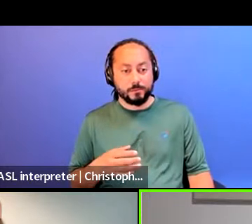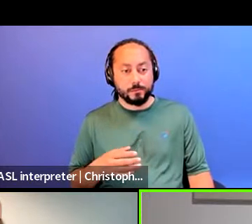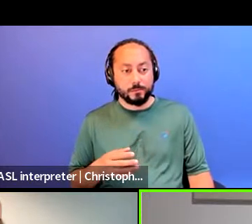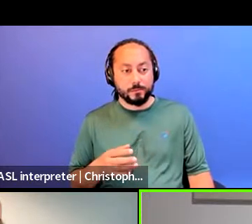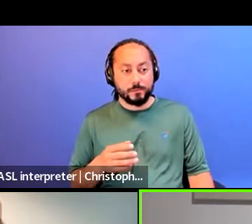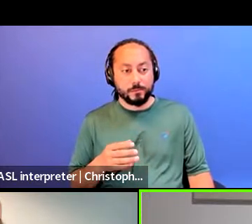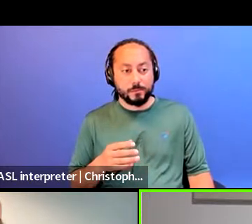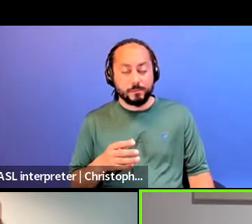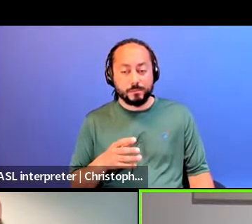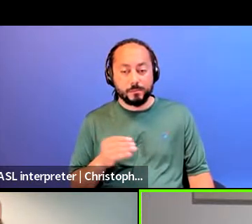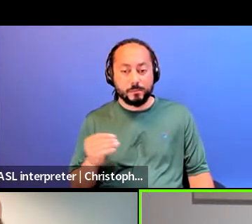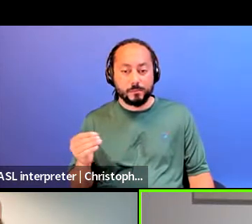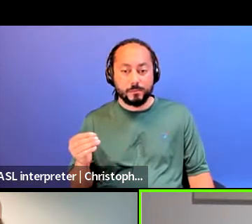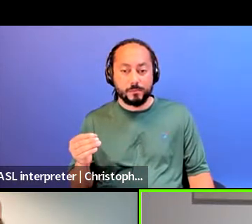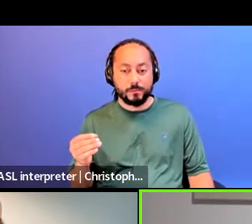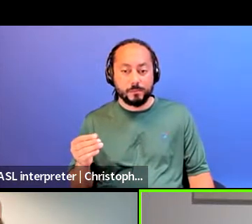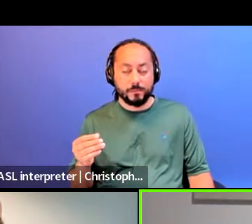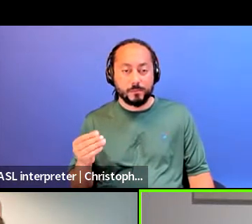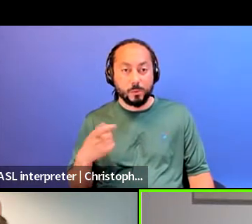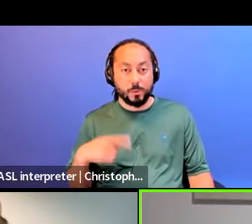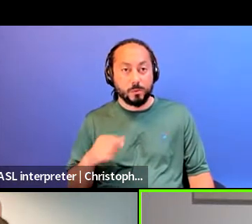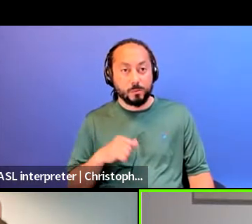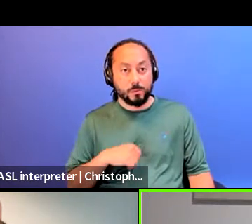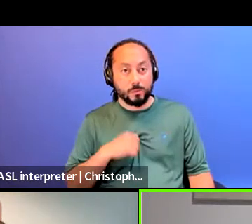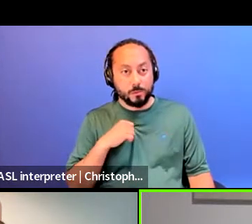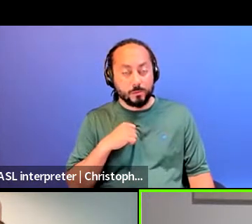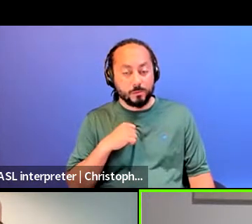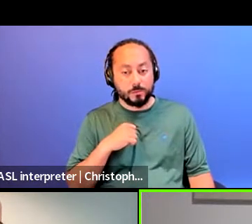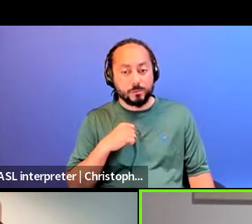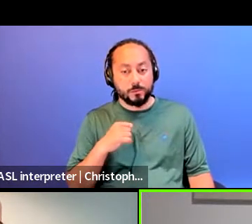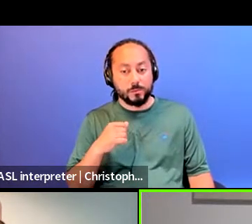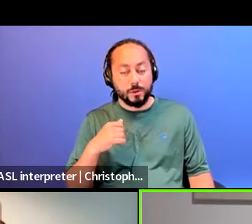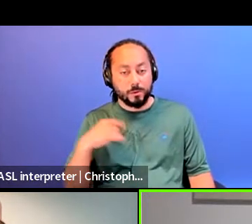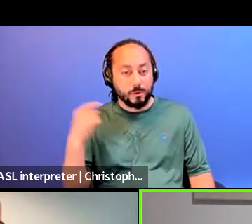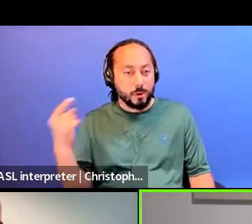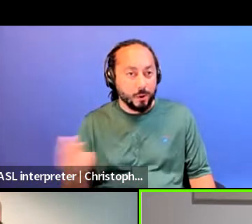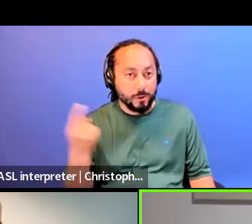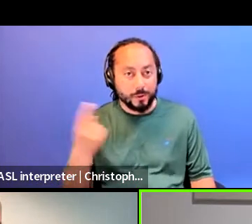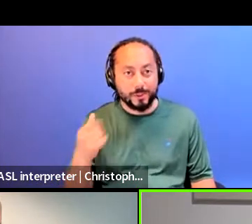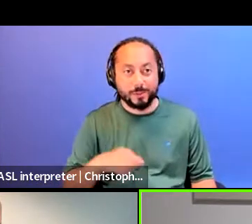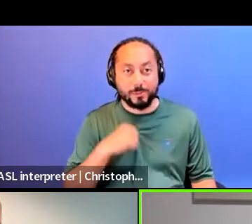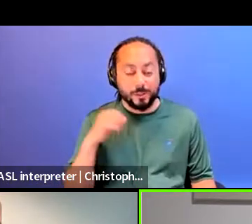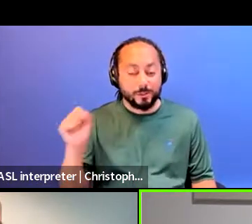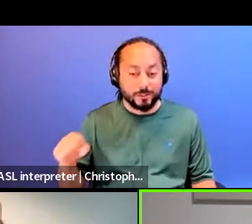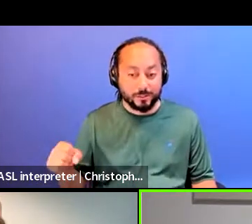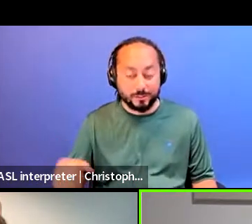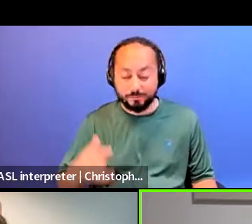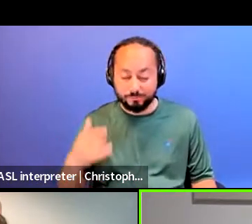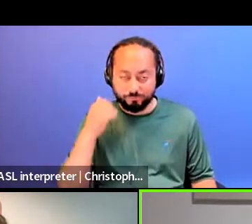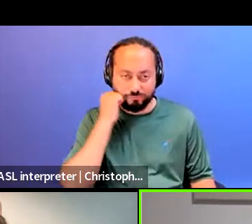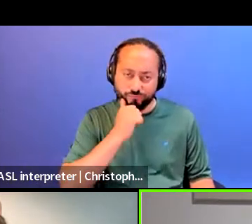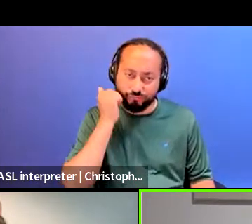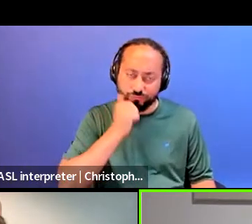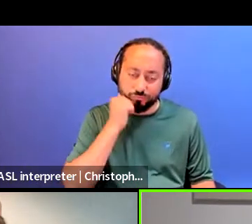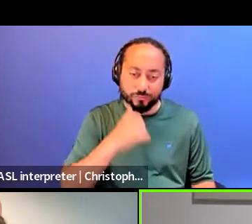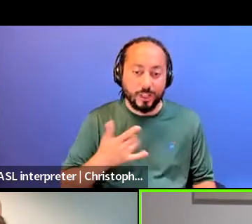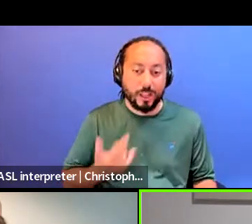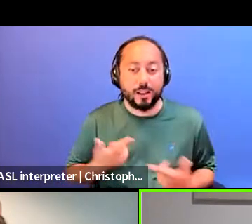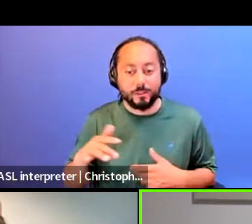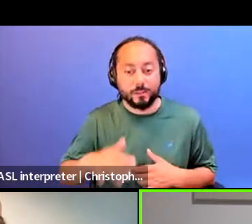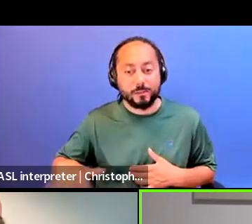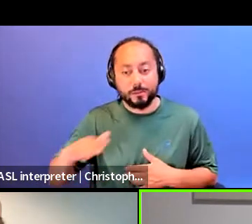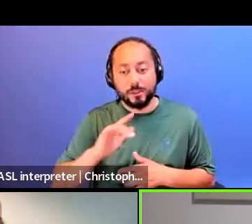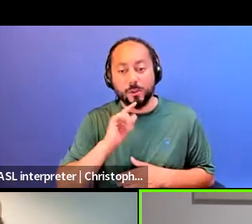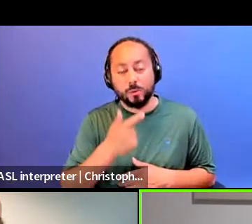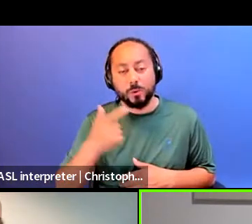just, you know, we're proud, we're proud all the time. Like, like literally all my neighbors, I live in a queer